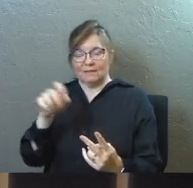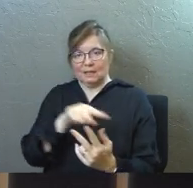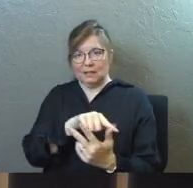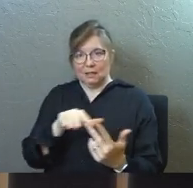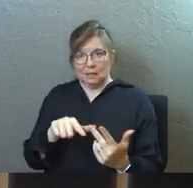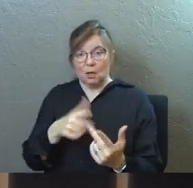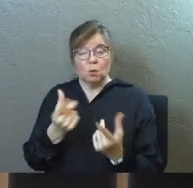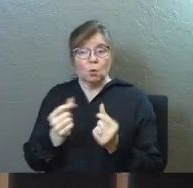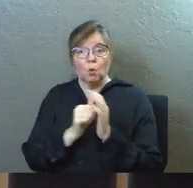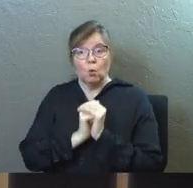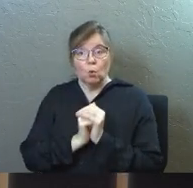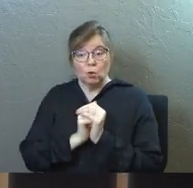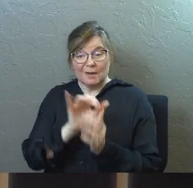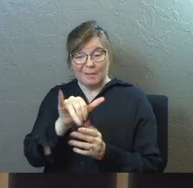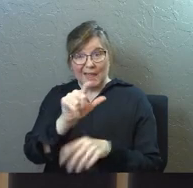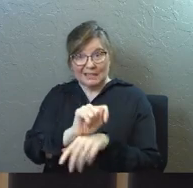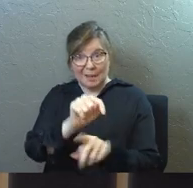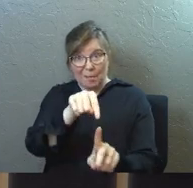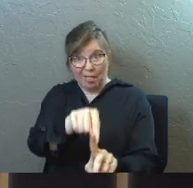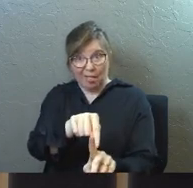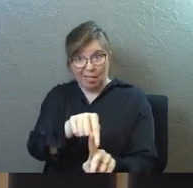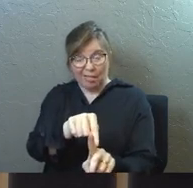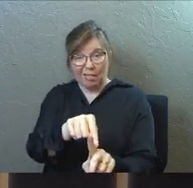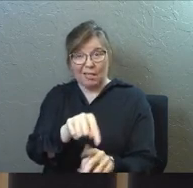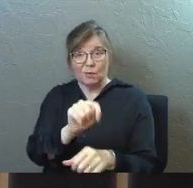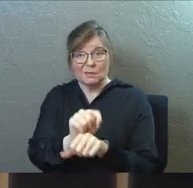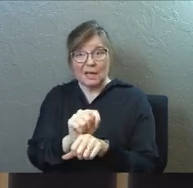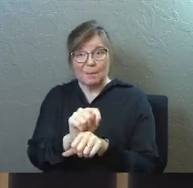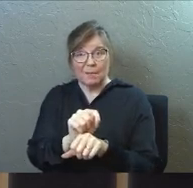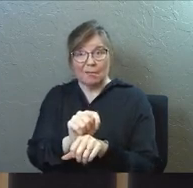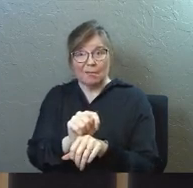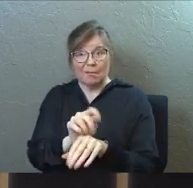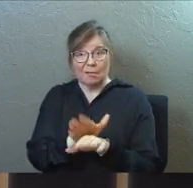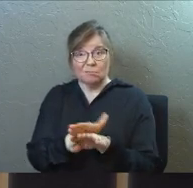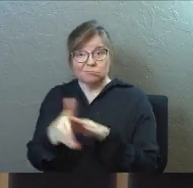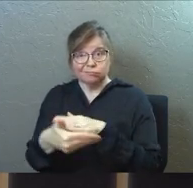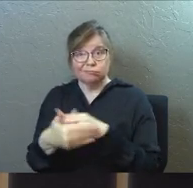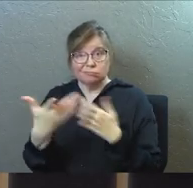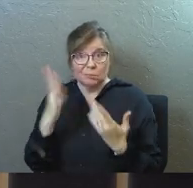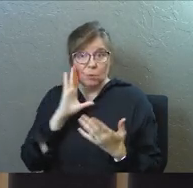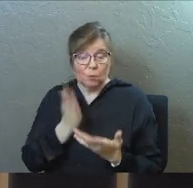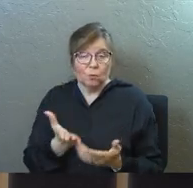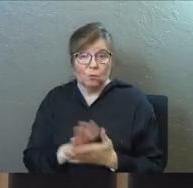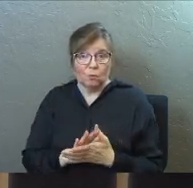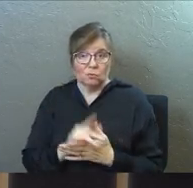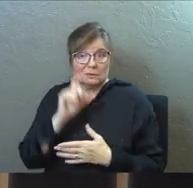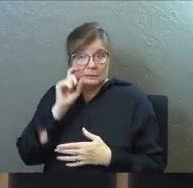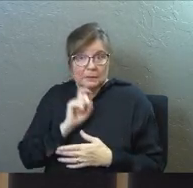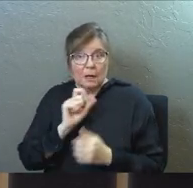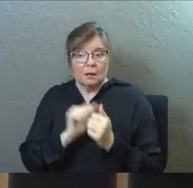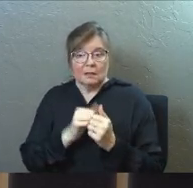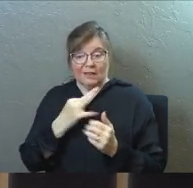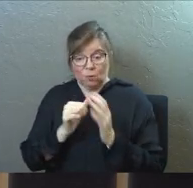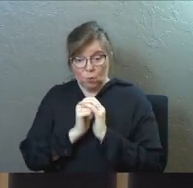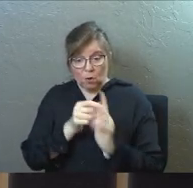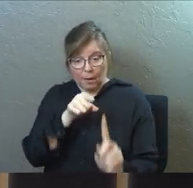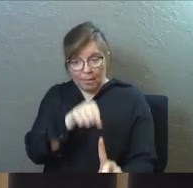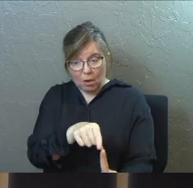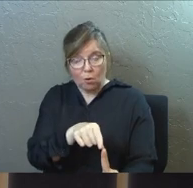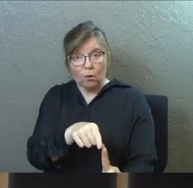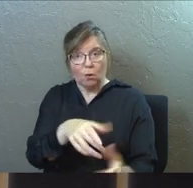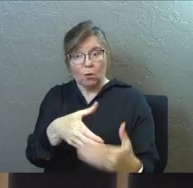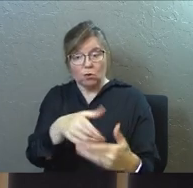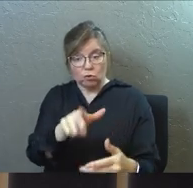of worship at that temple was temple prostitution, if you were going to go to worship there,